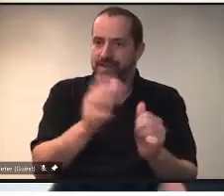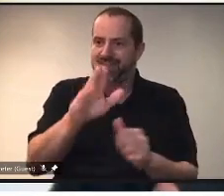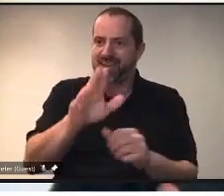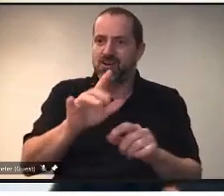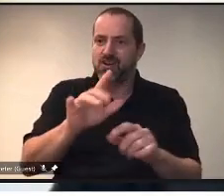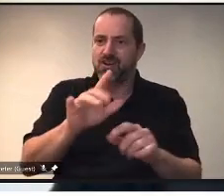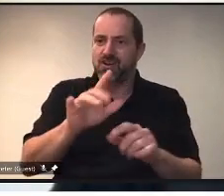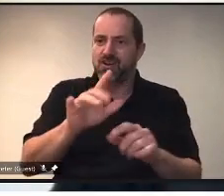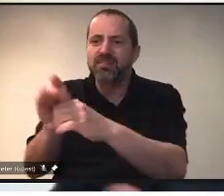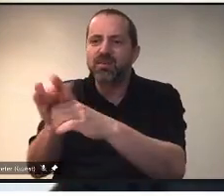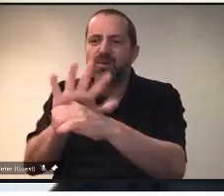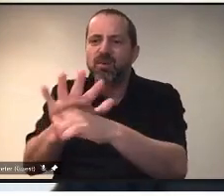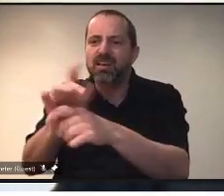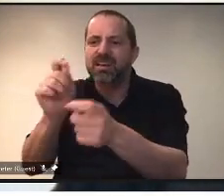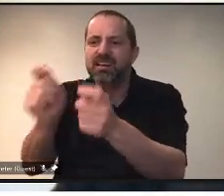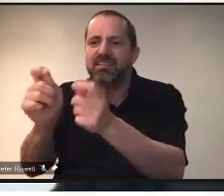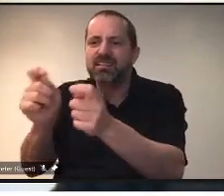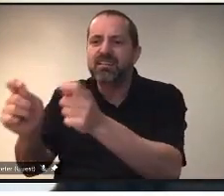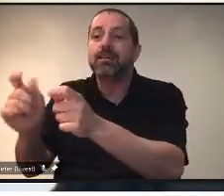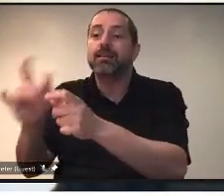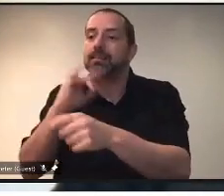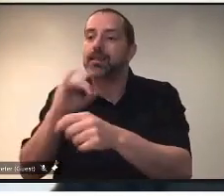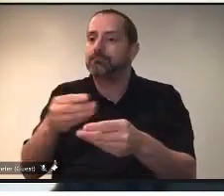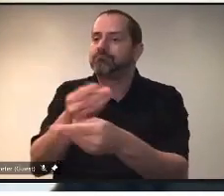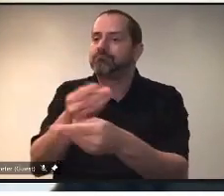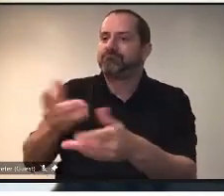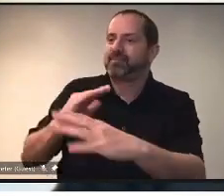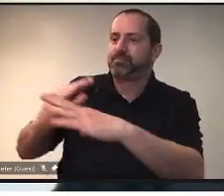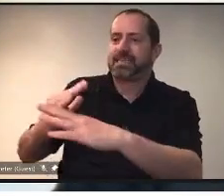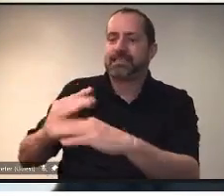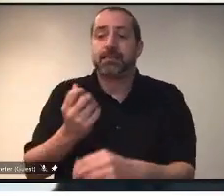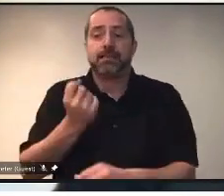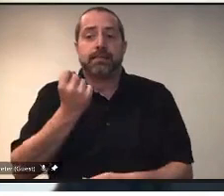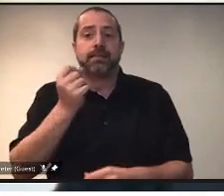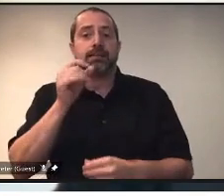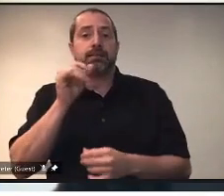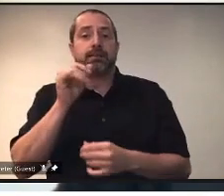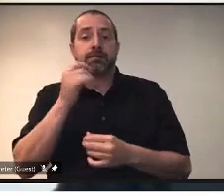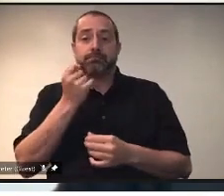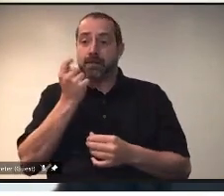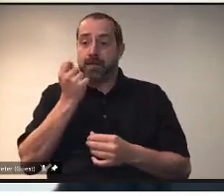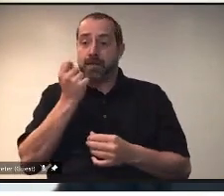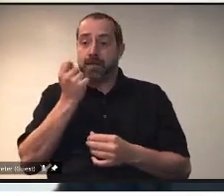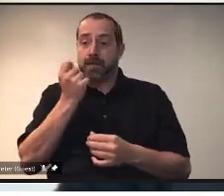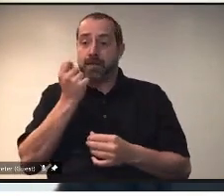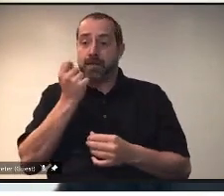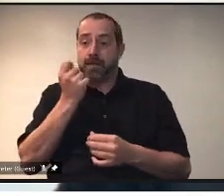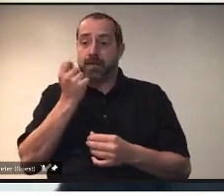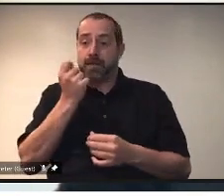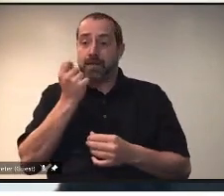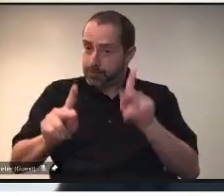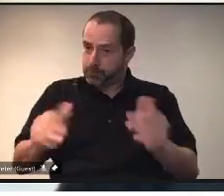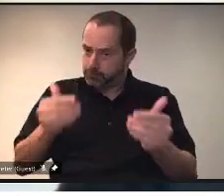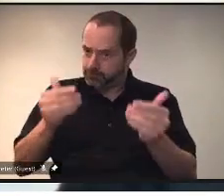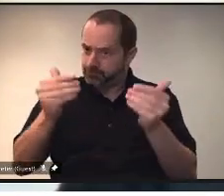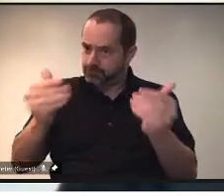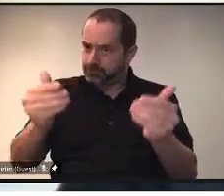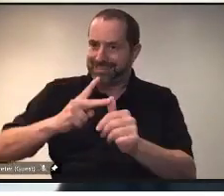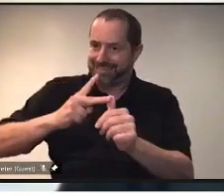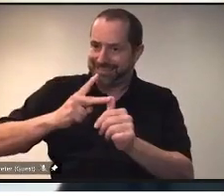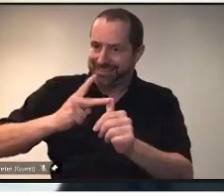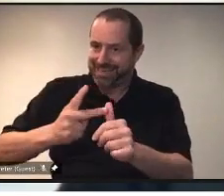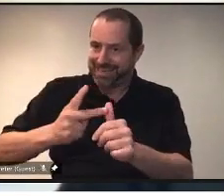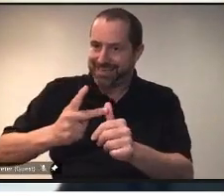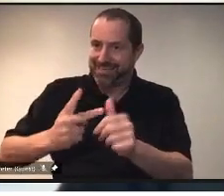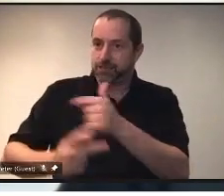it is something that is very important that people get their second shot, that options have come out from NACI